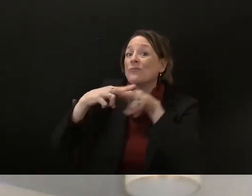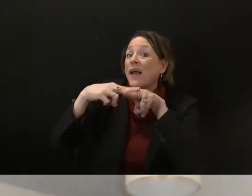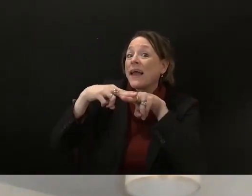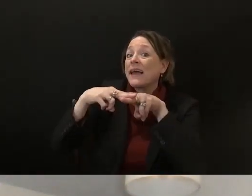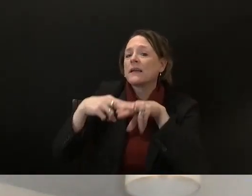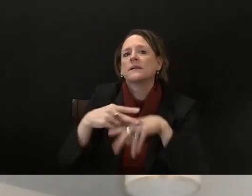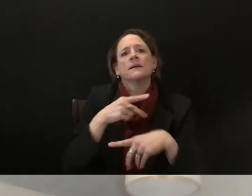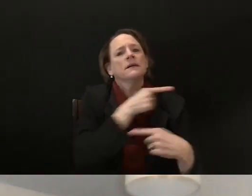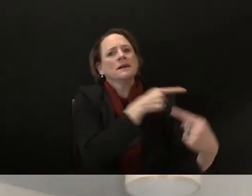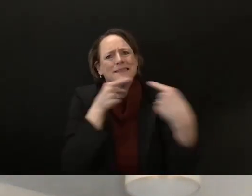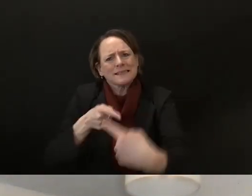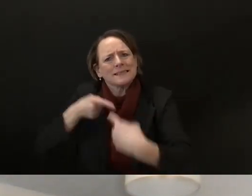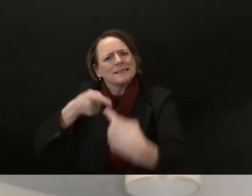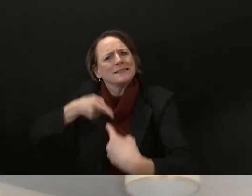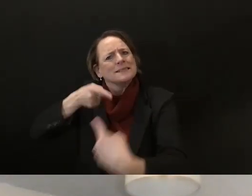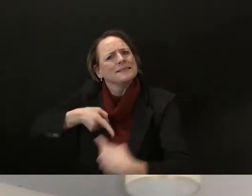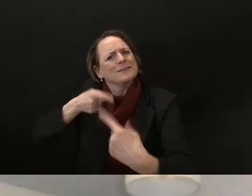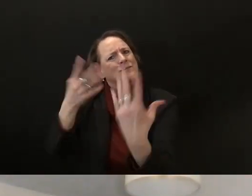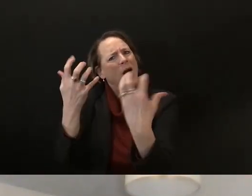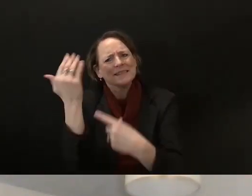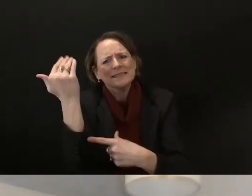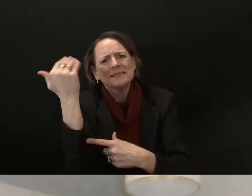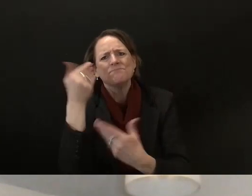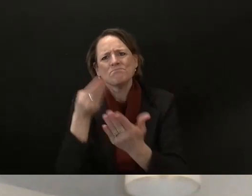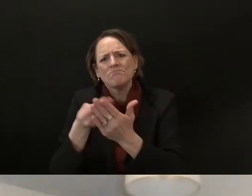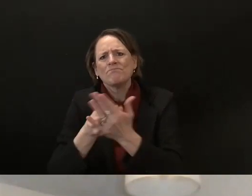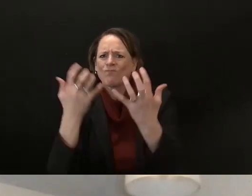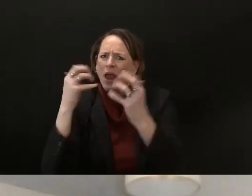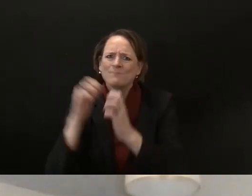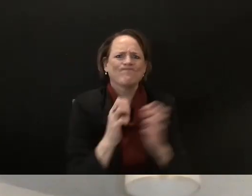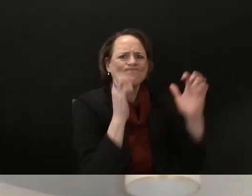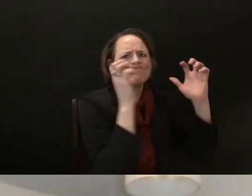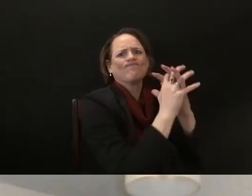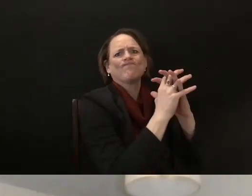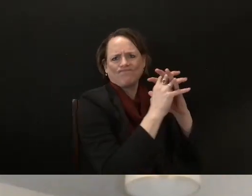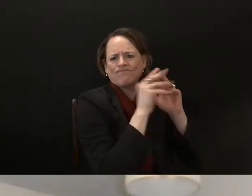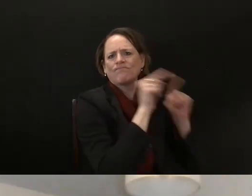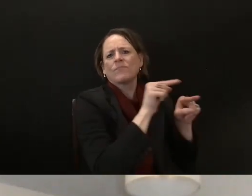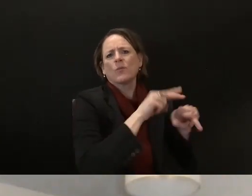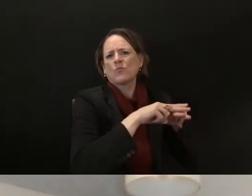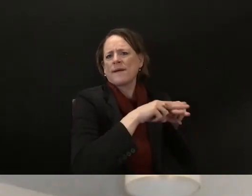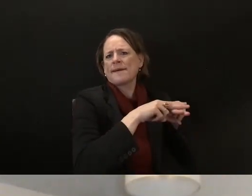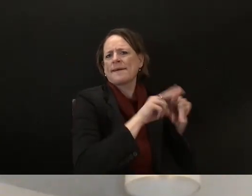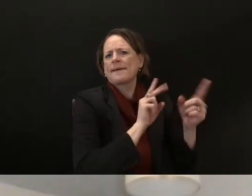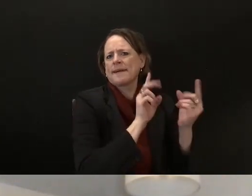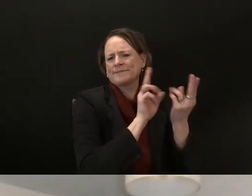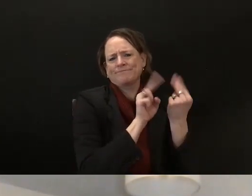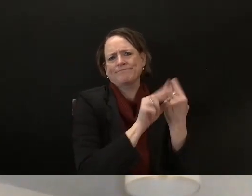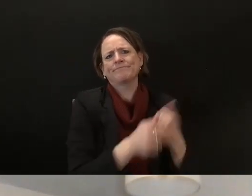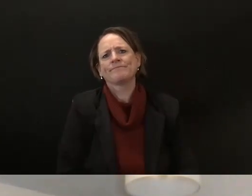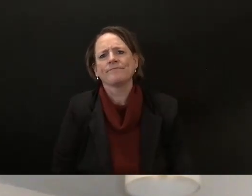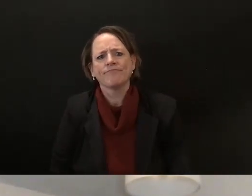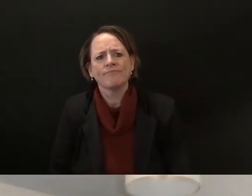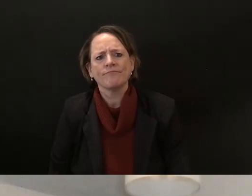that public transportation public transportation system because i think we all know that in an area like this or